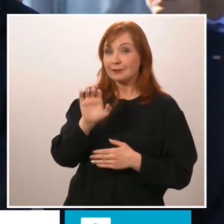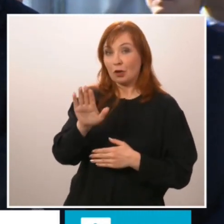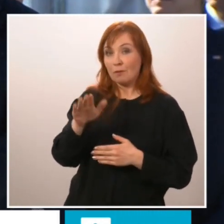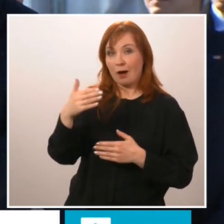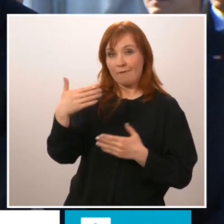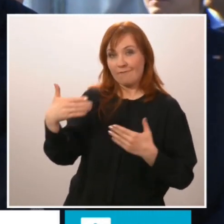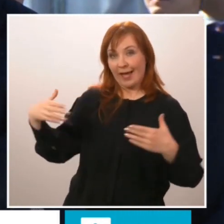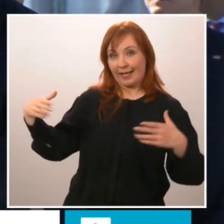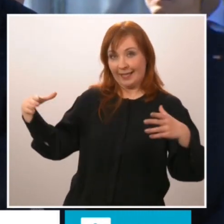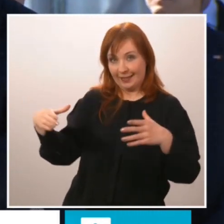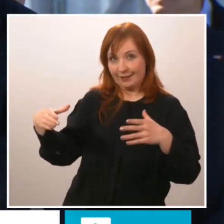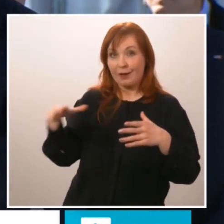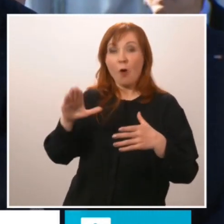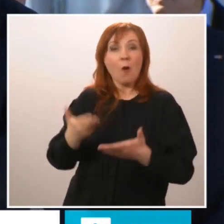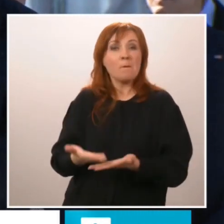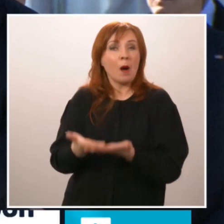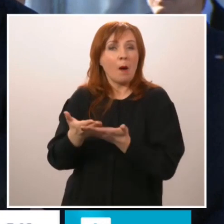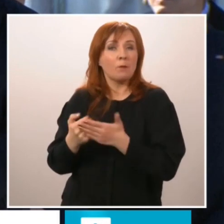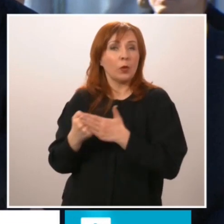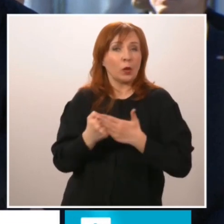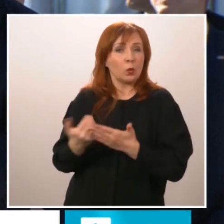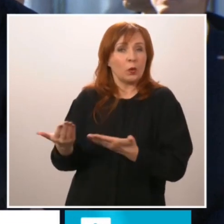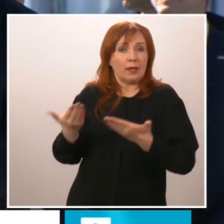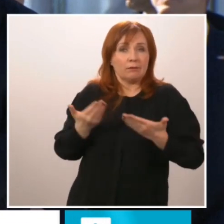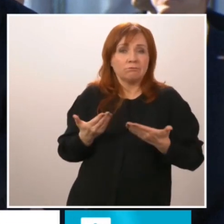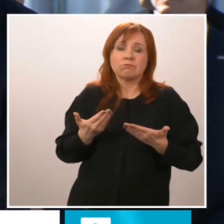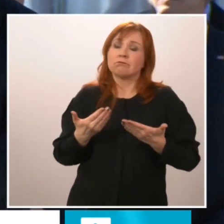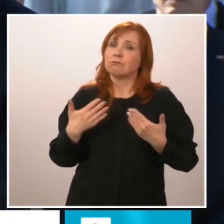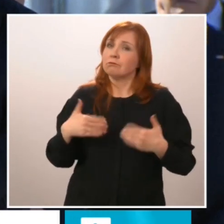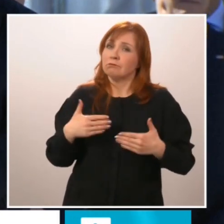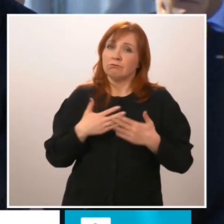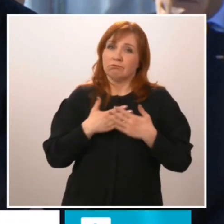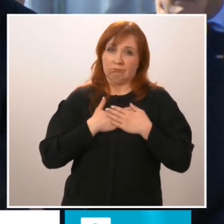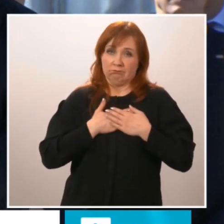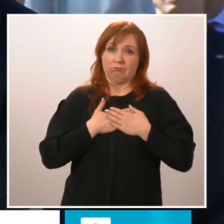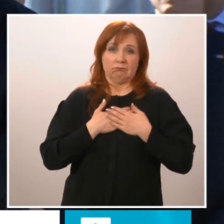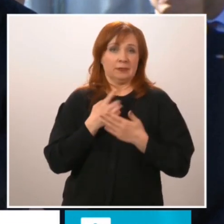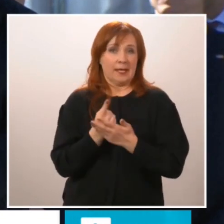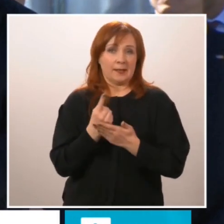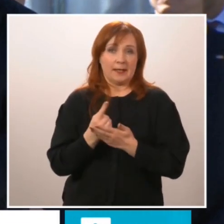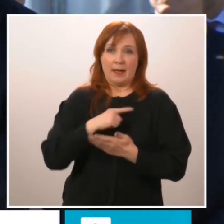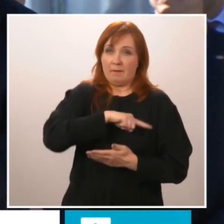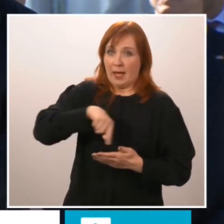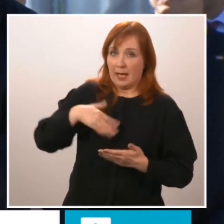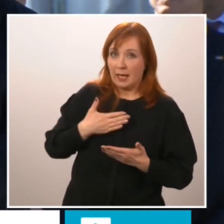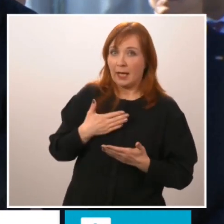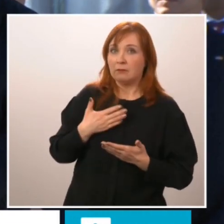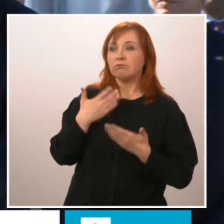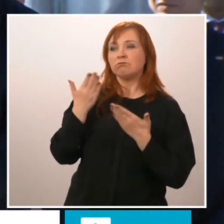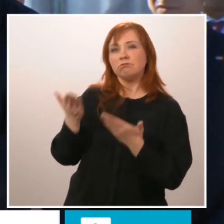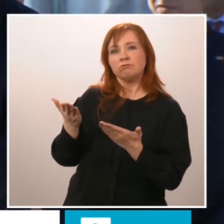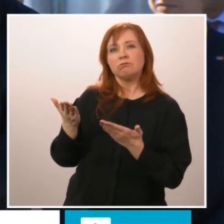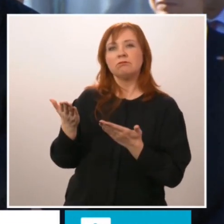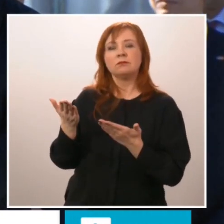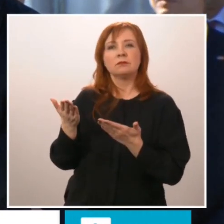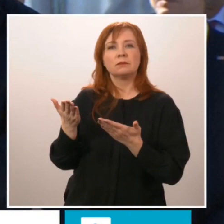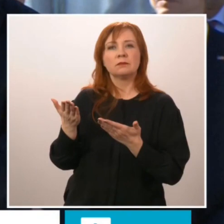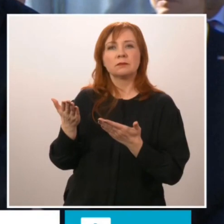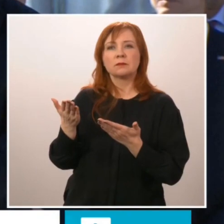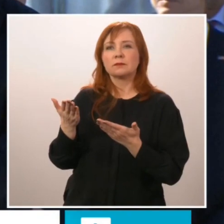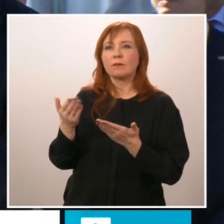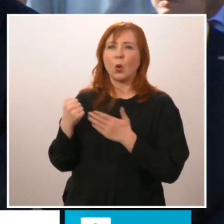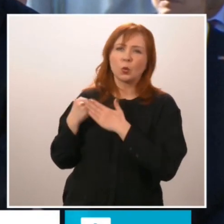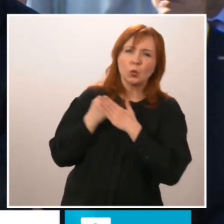Your help has been very important. You have been packing